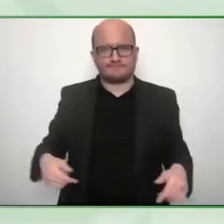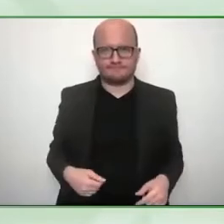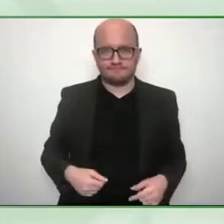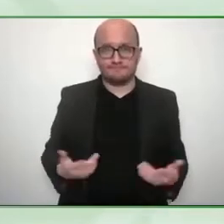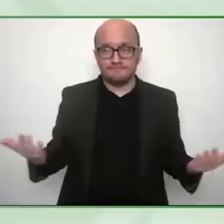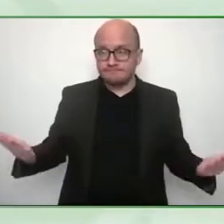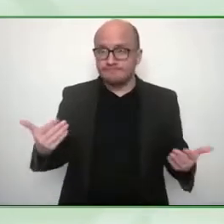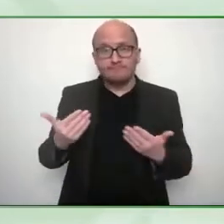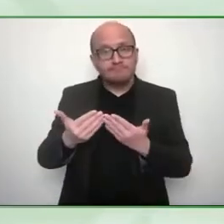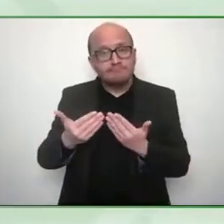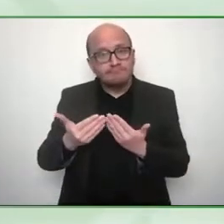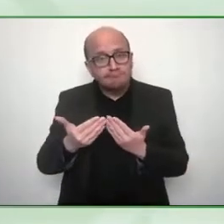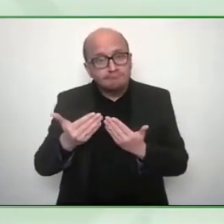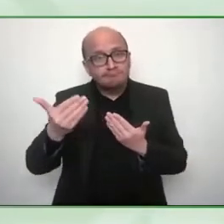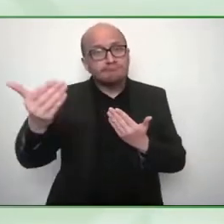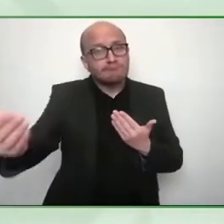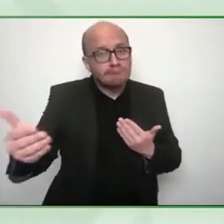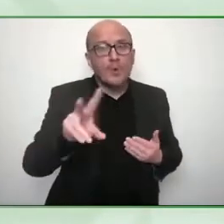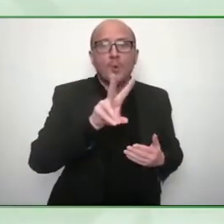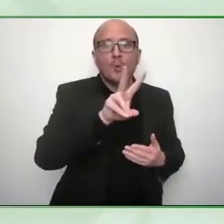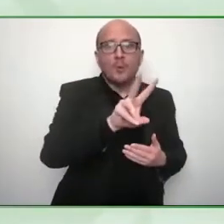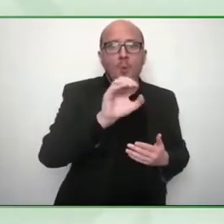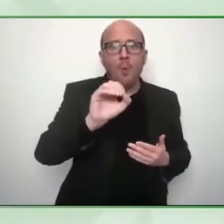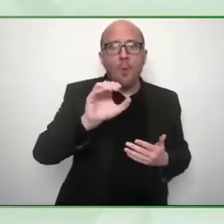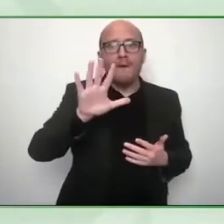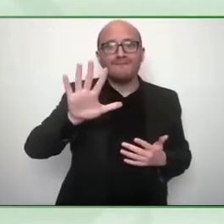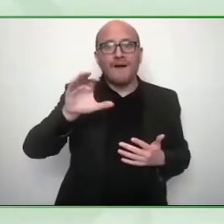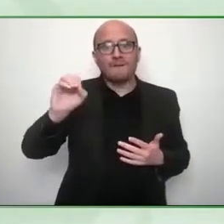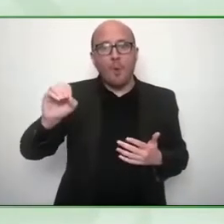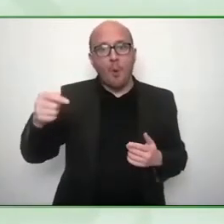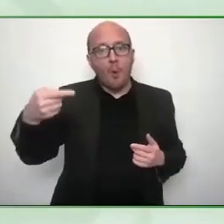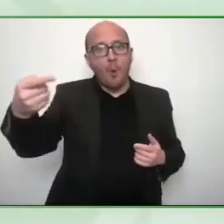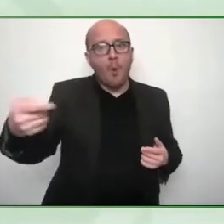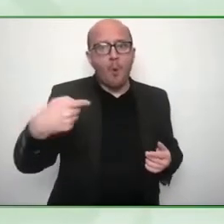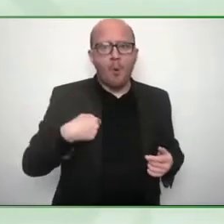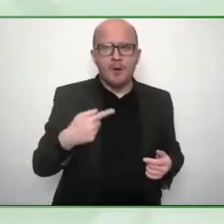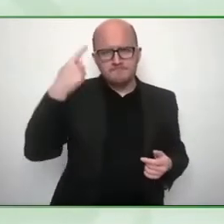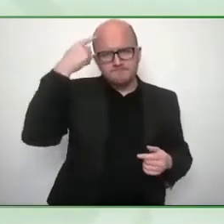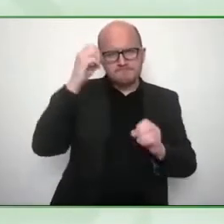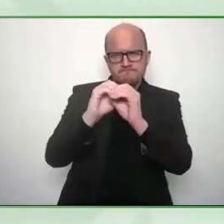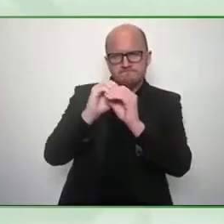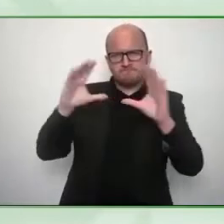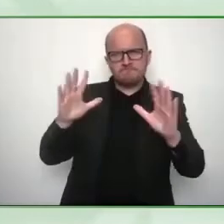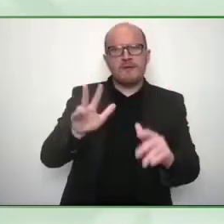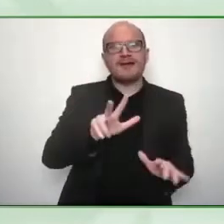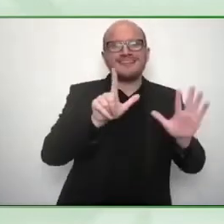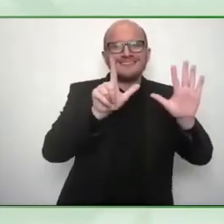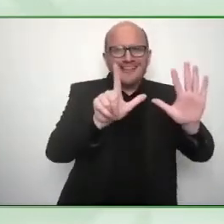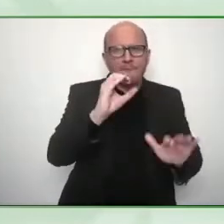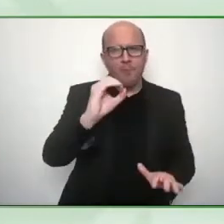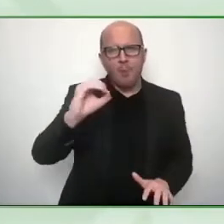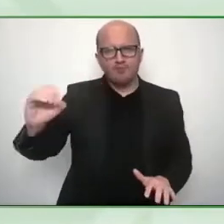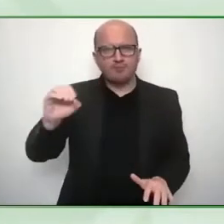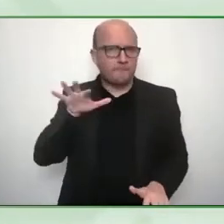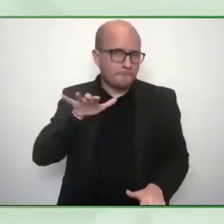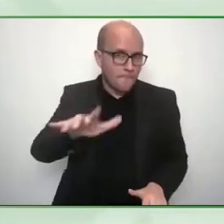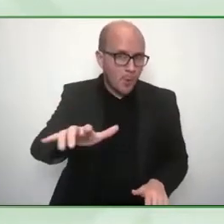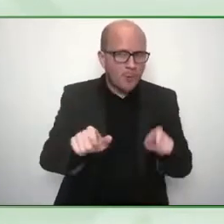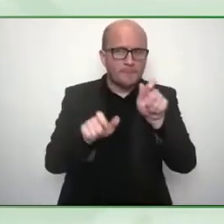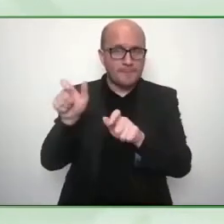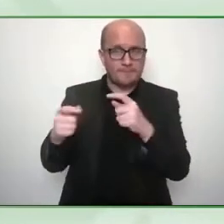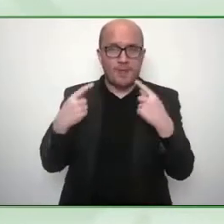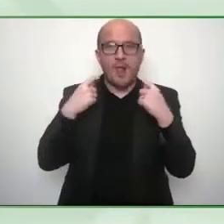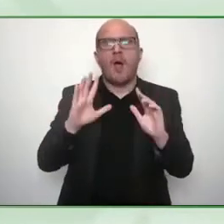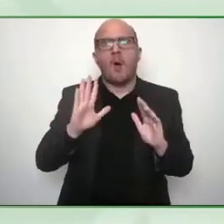disability by 2050 um the challenge that this poses then is uh in childhood